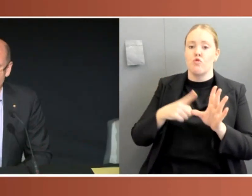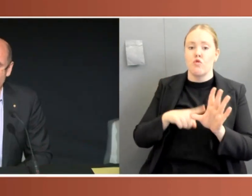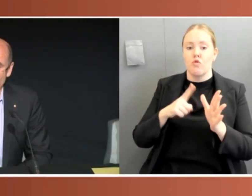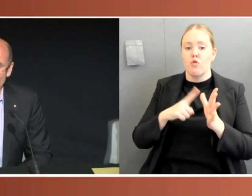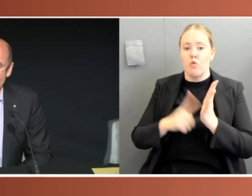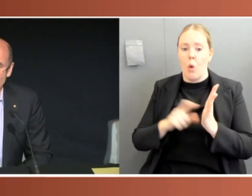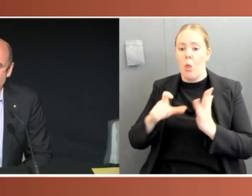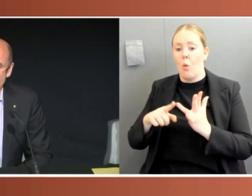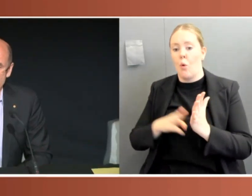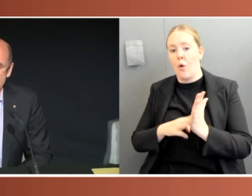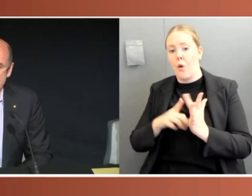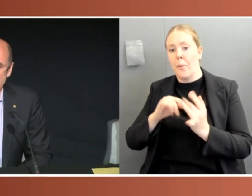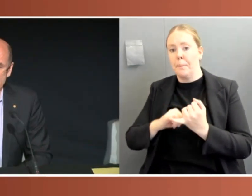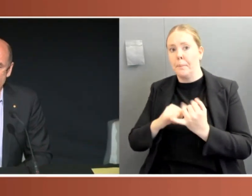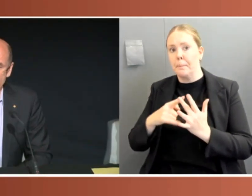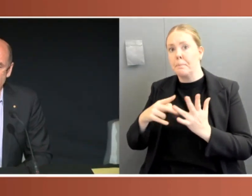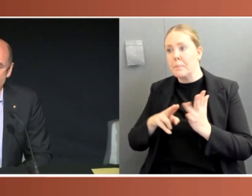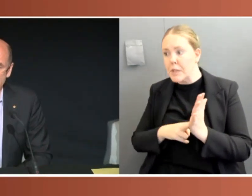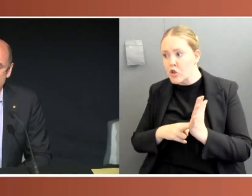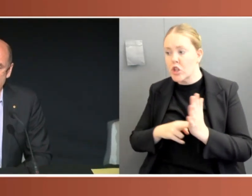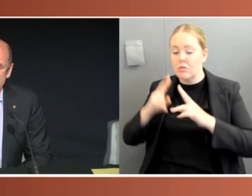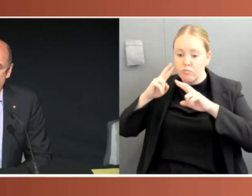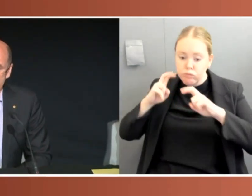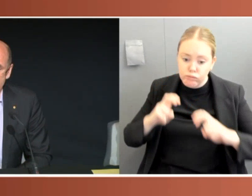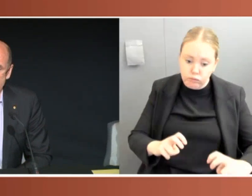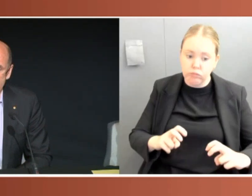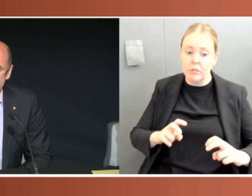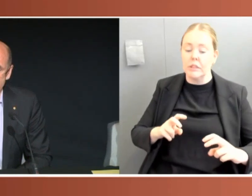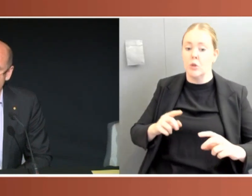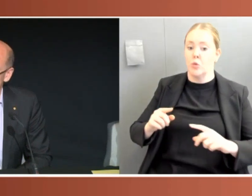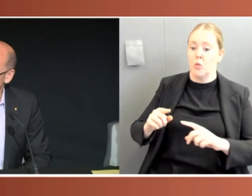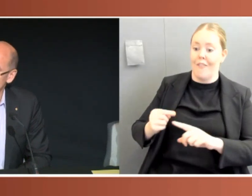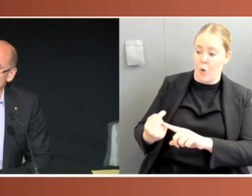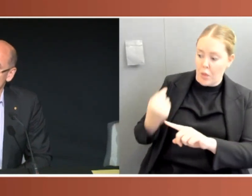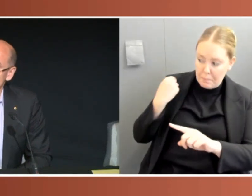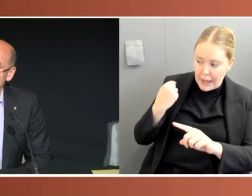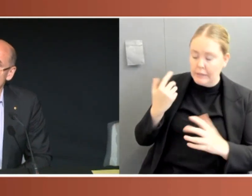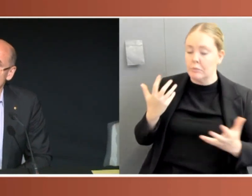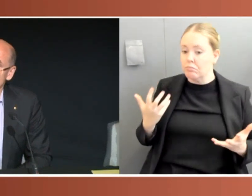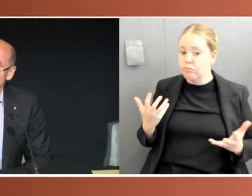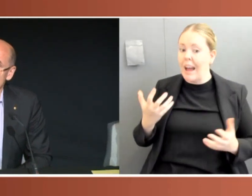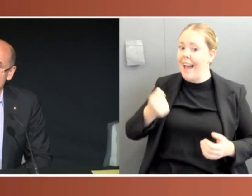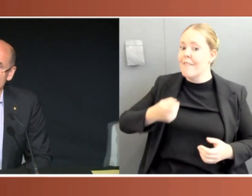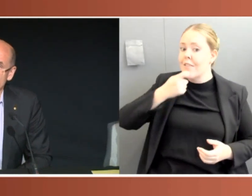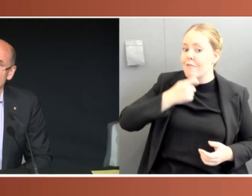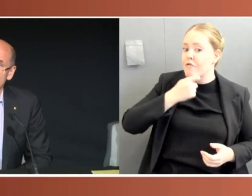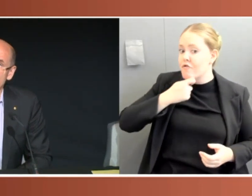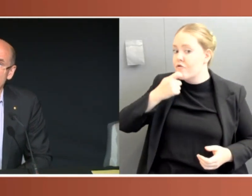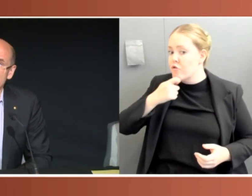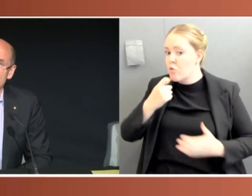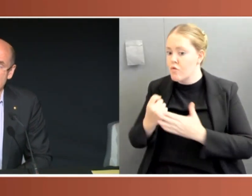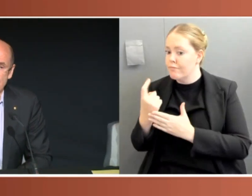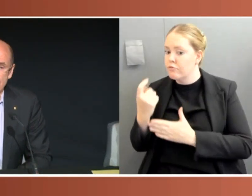we've had a few Royal Commissions in recent years, but I would have thought that the expenditure across billions of dollars, the impact upon